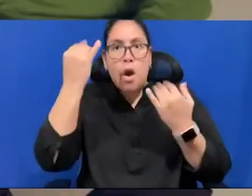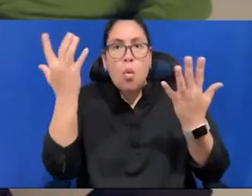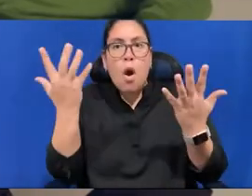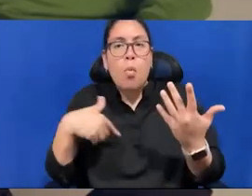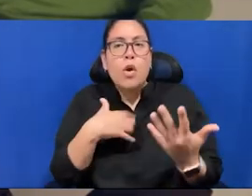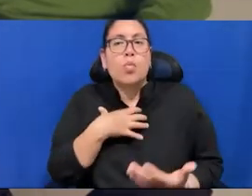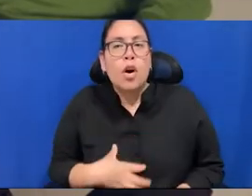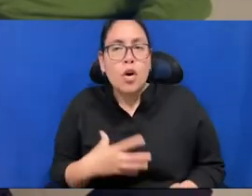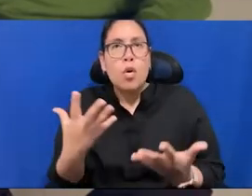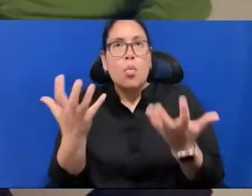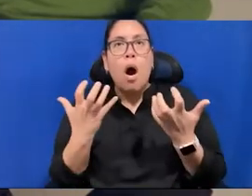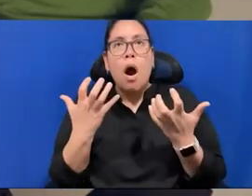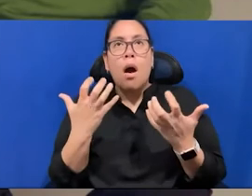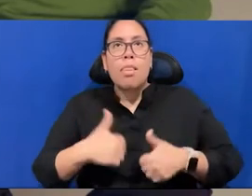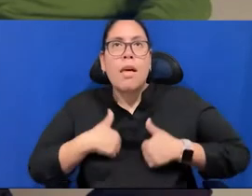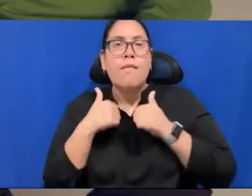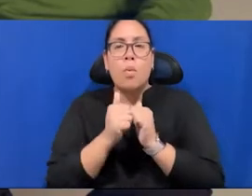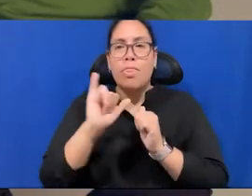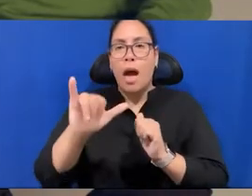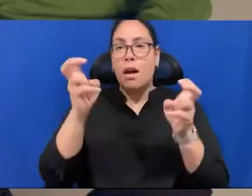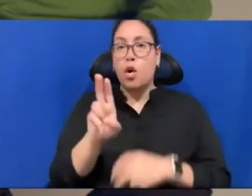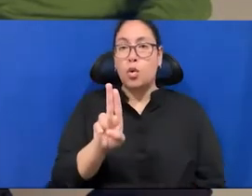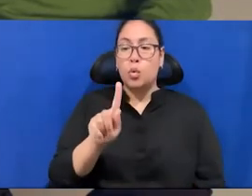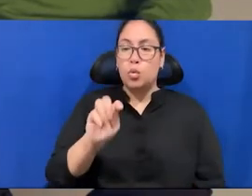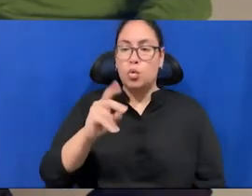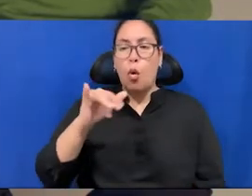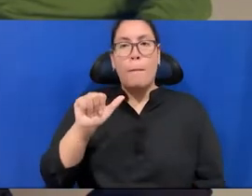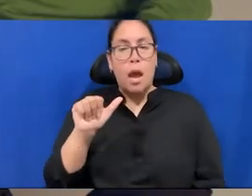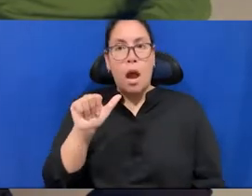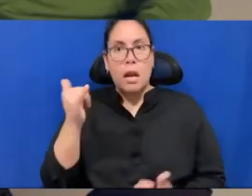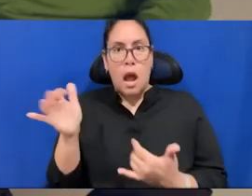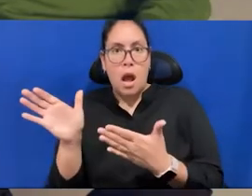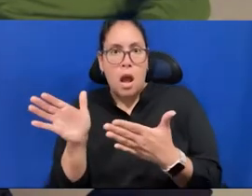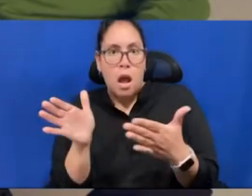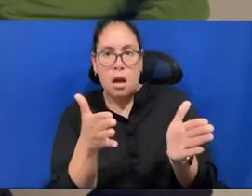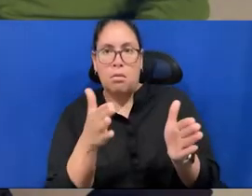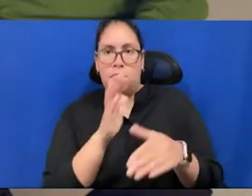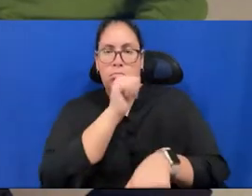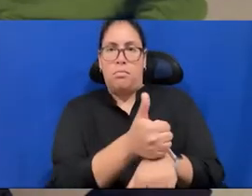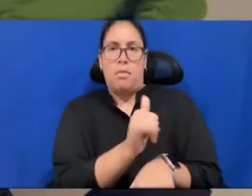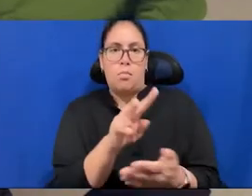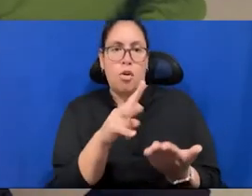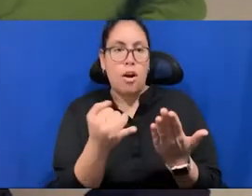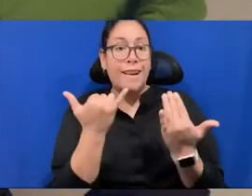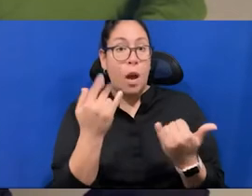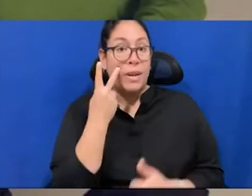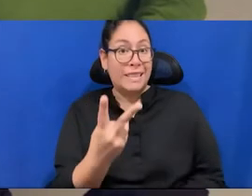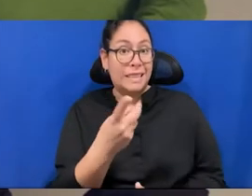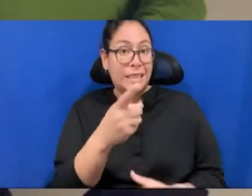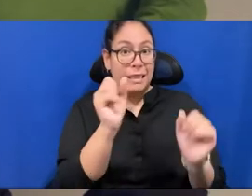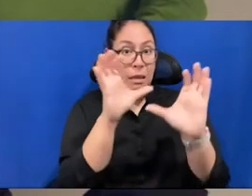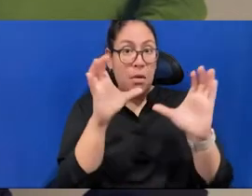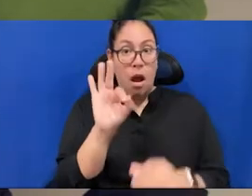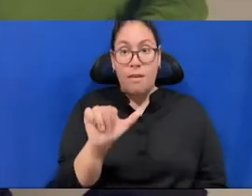but there's gesture. And the other one, you know, I'm seeing now in the image, an image of Erosine working together with the 33